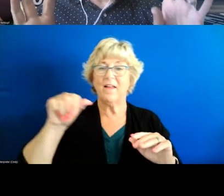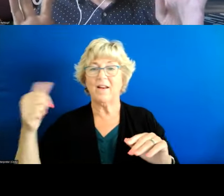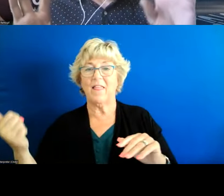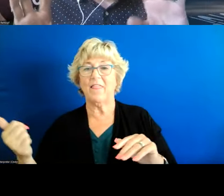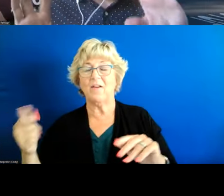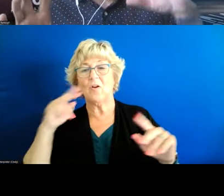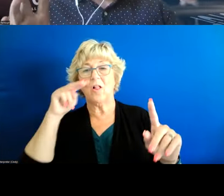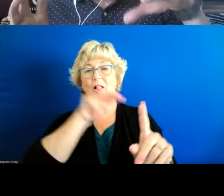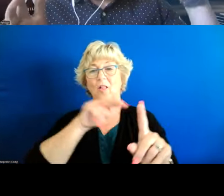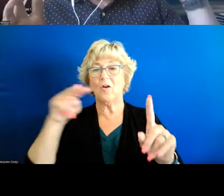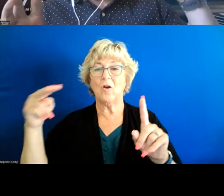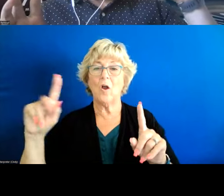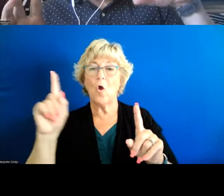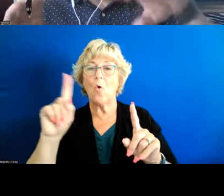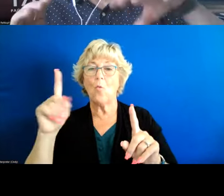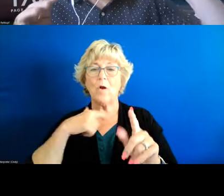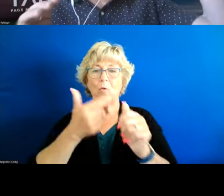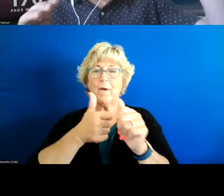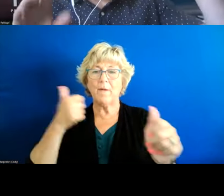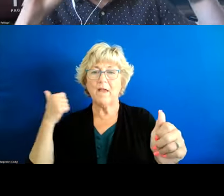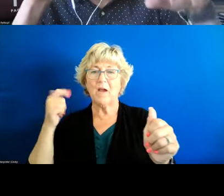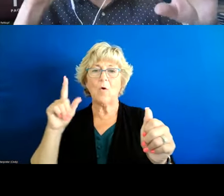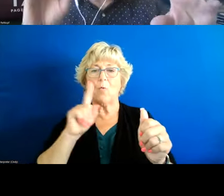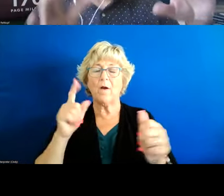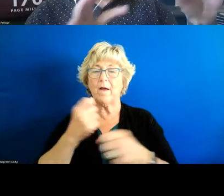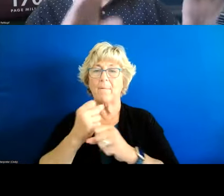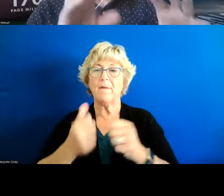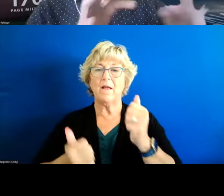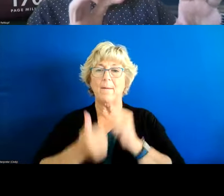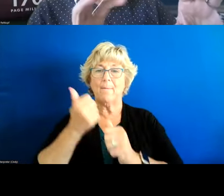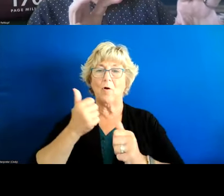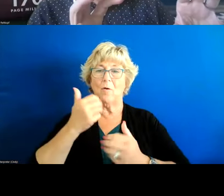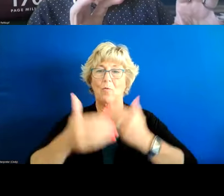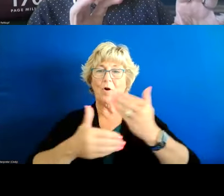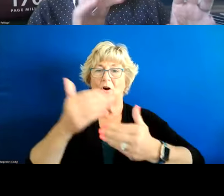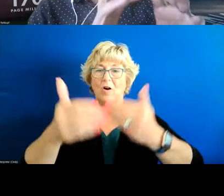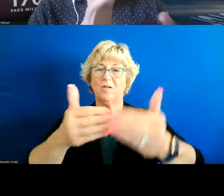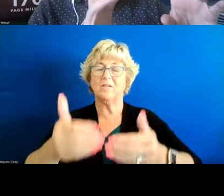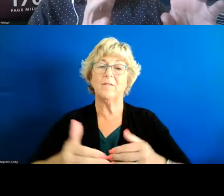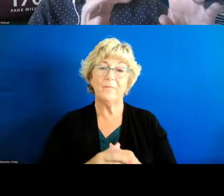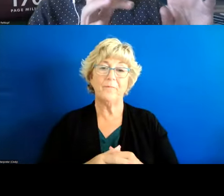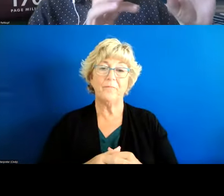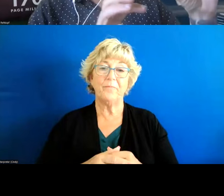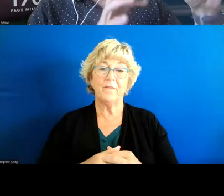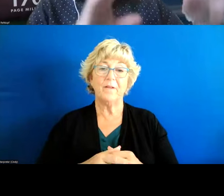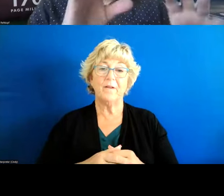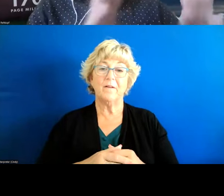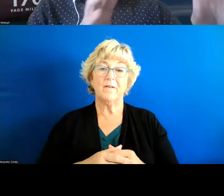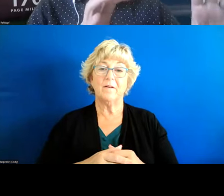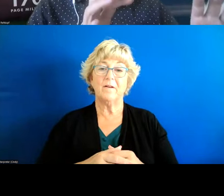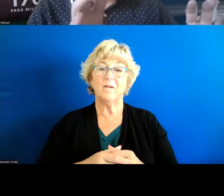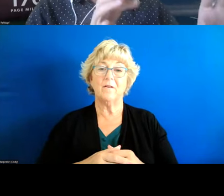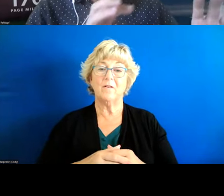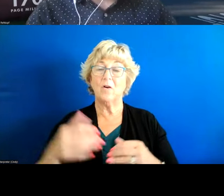to look at like where are we falling behind where can we make the most progress because each of these domains while they track together are